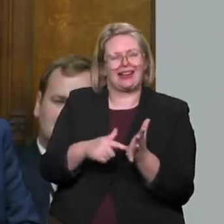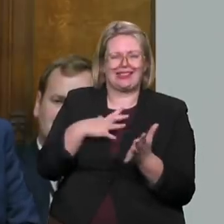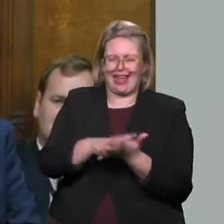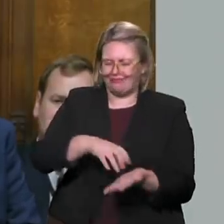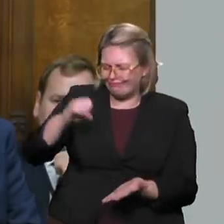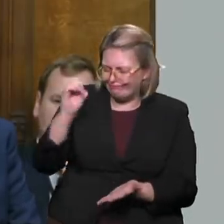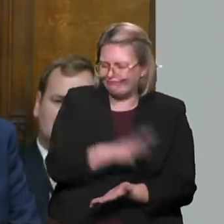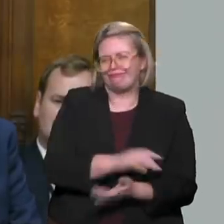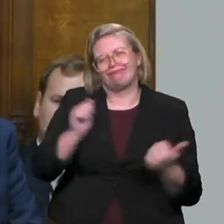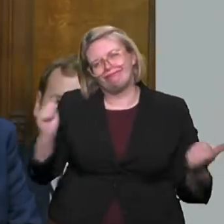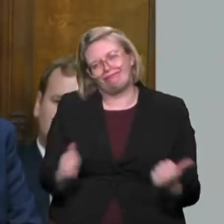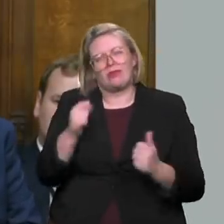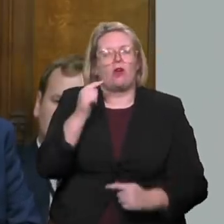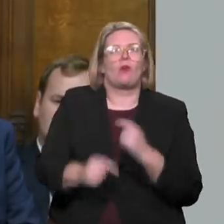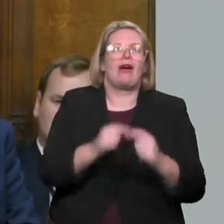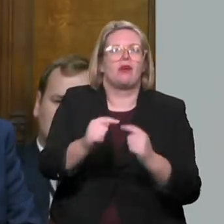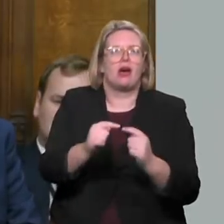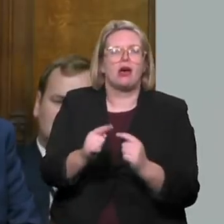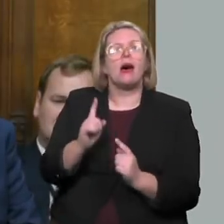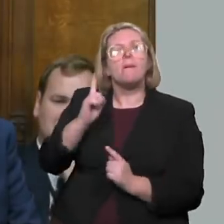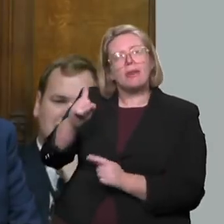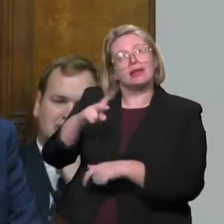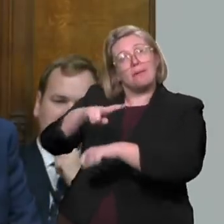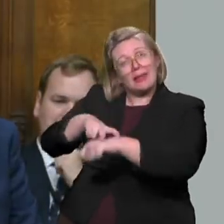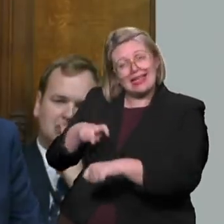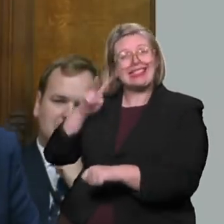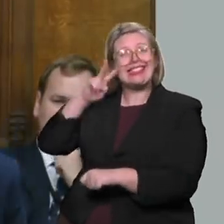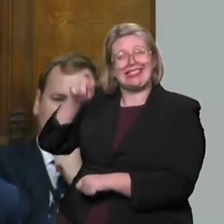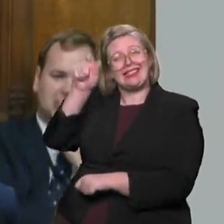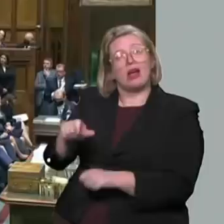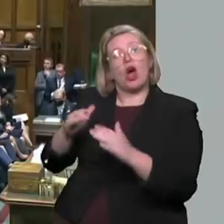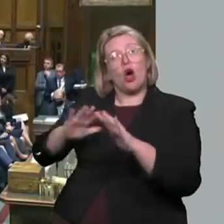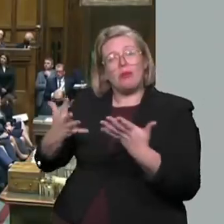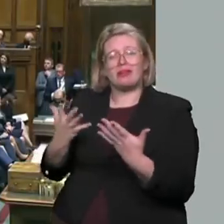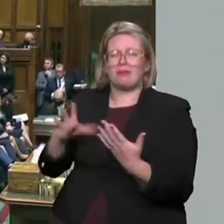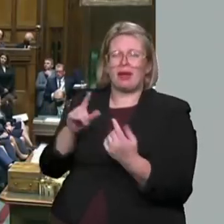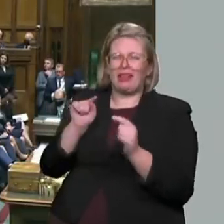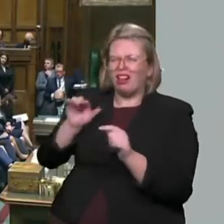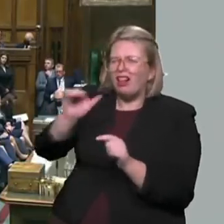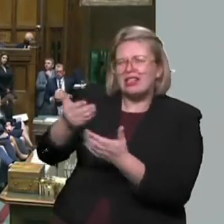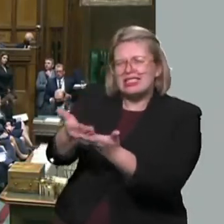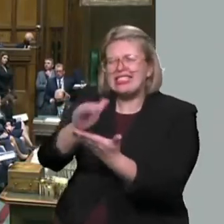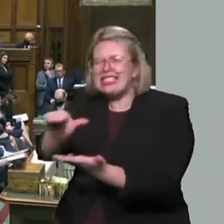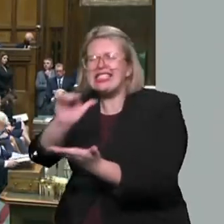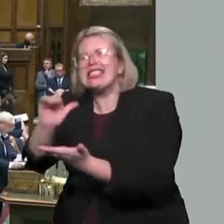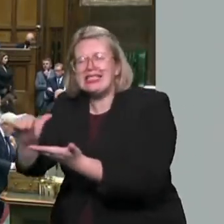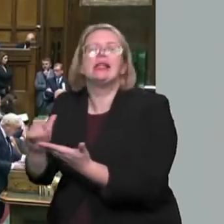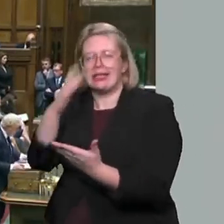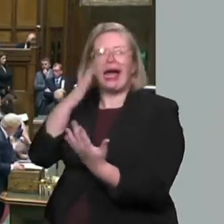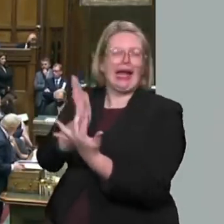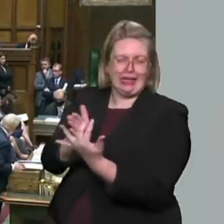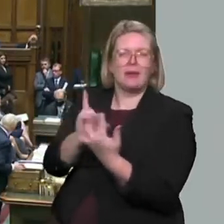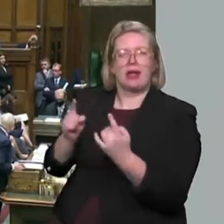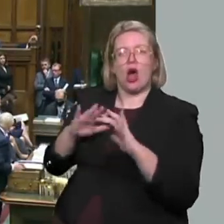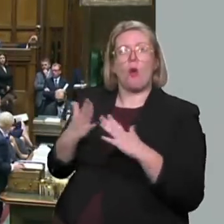they need to combat trespass, aggressive begging and other antisocial behaviour? Mr Speaker, my